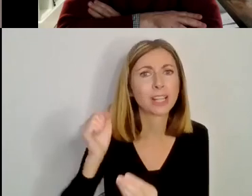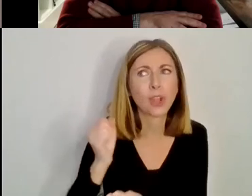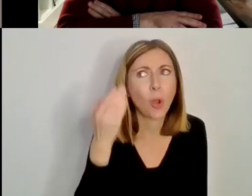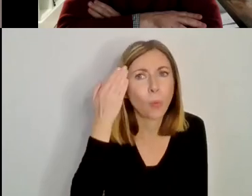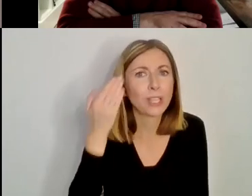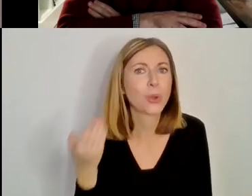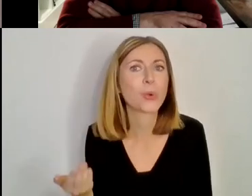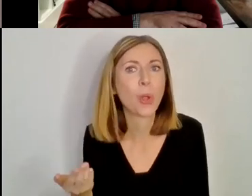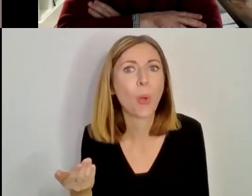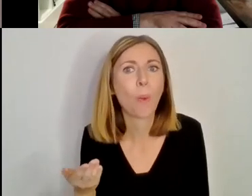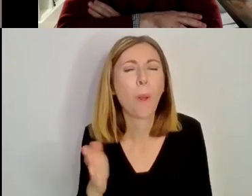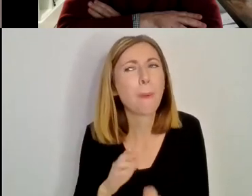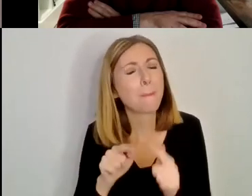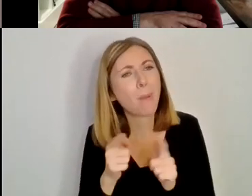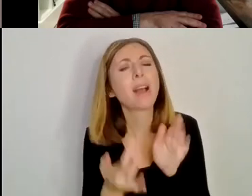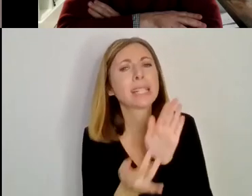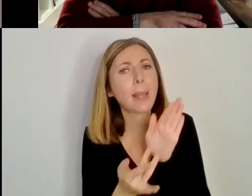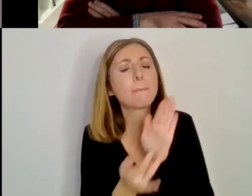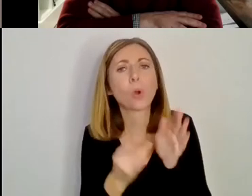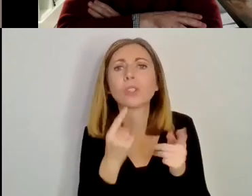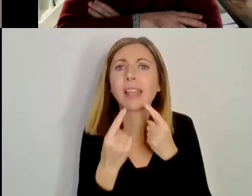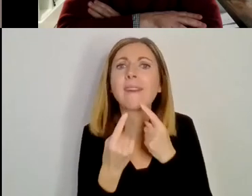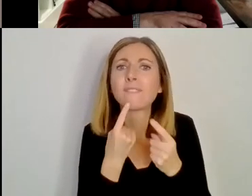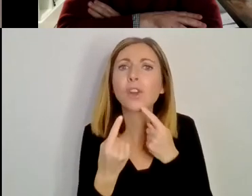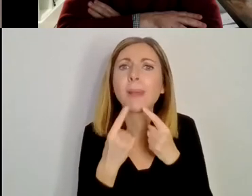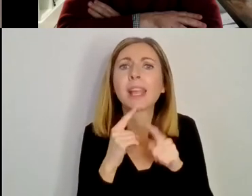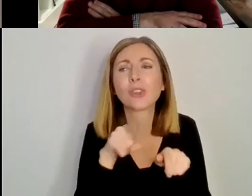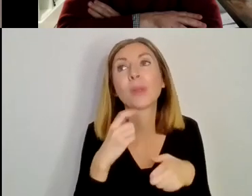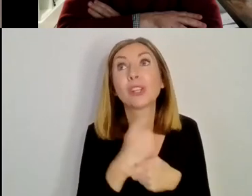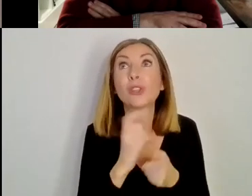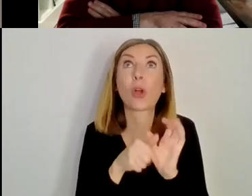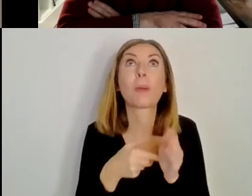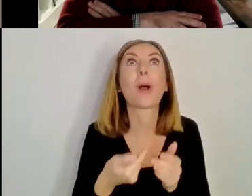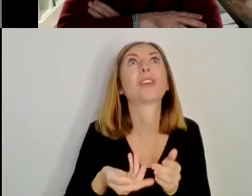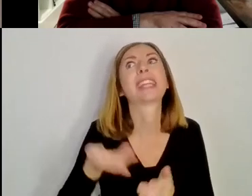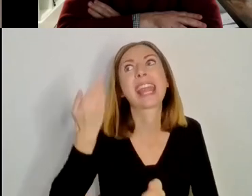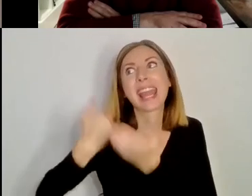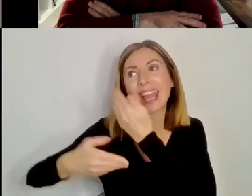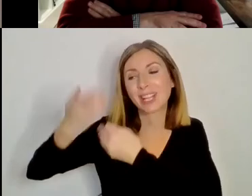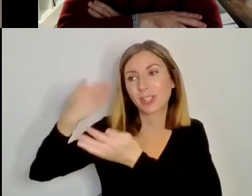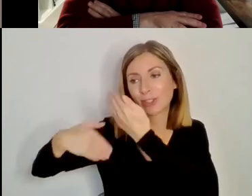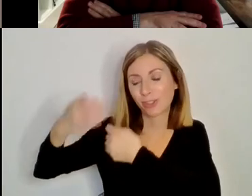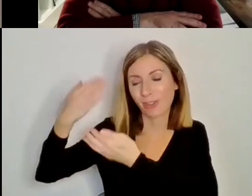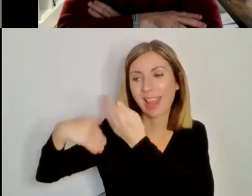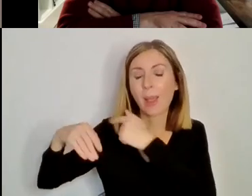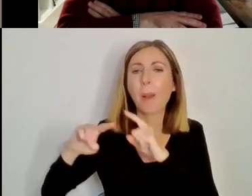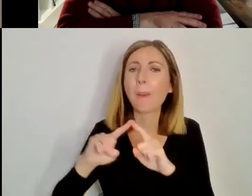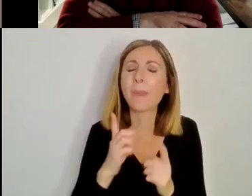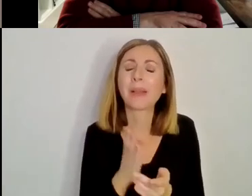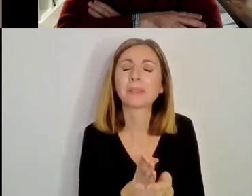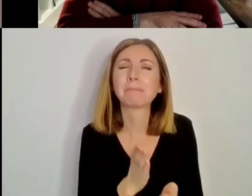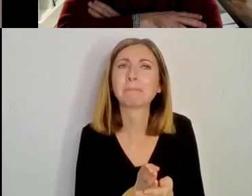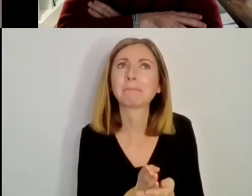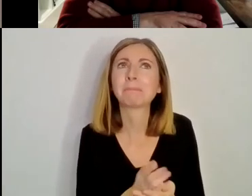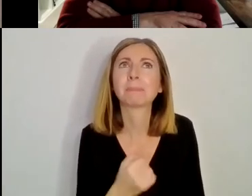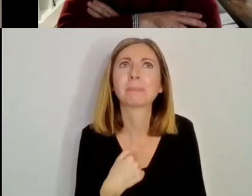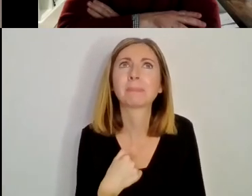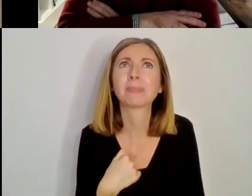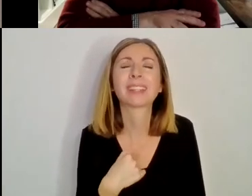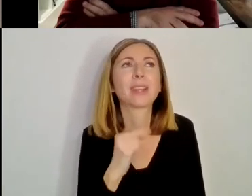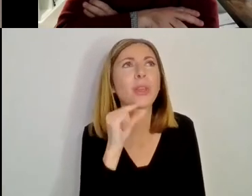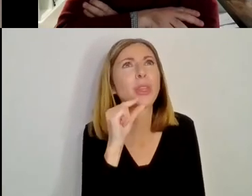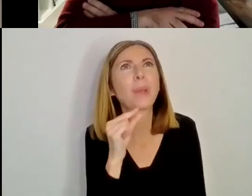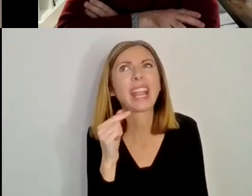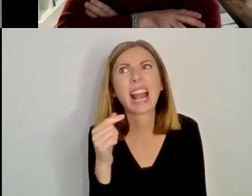taught us about, I suppose, um, a history before, um, the, the, the kind of, the, the little